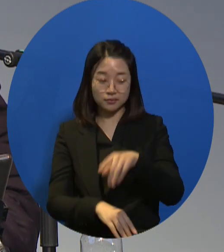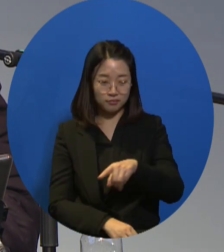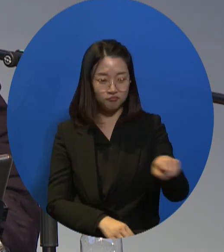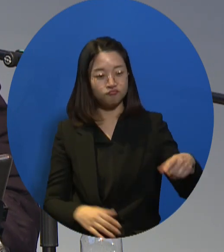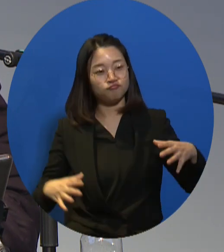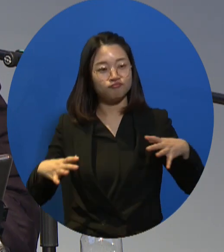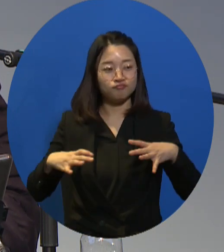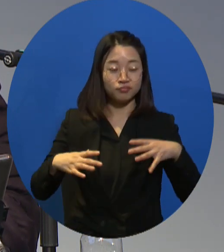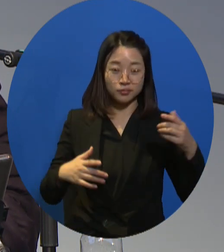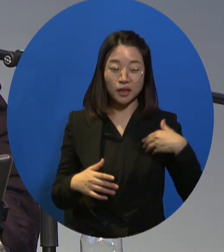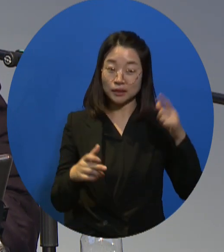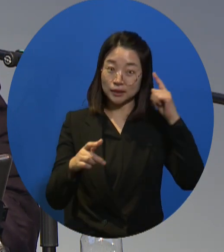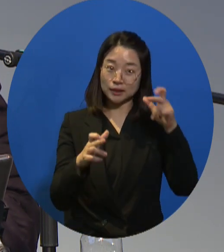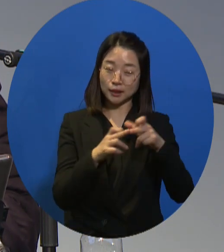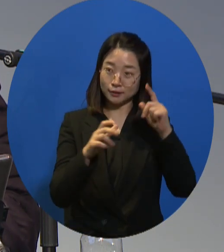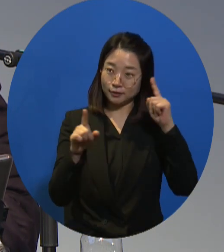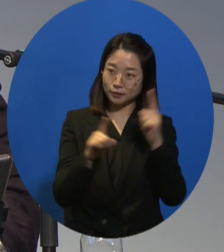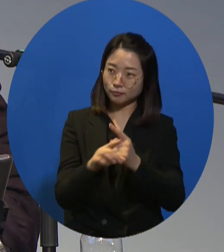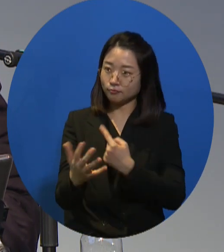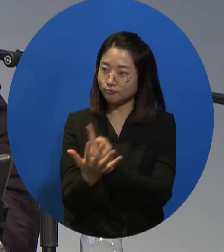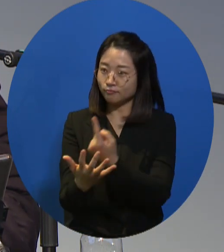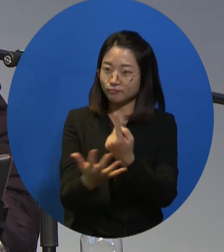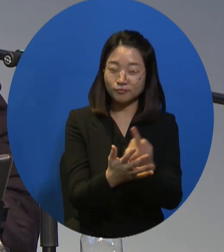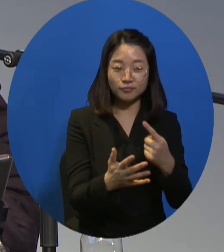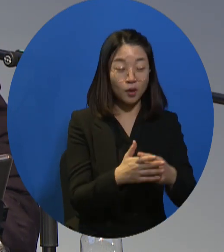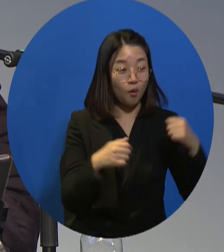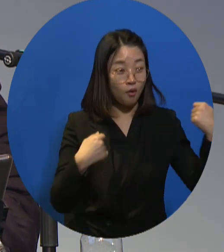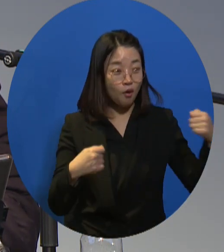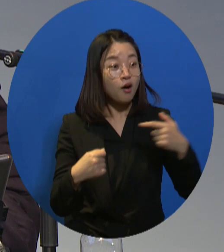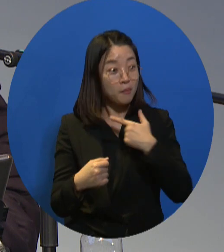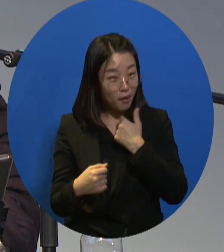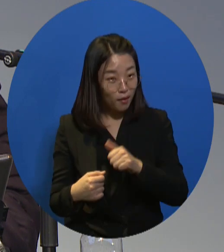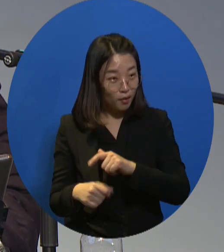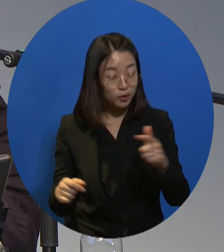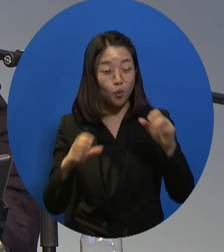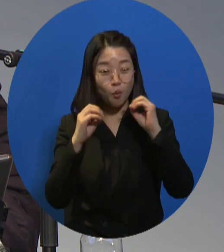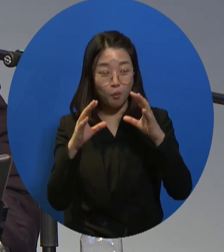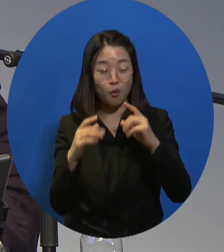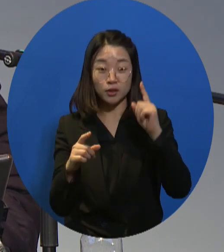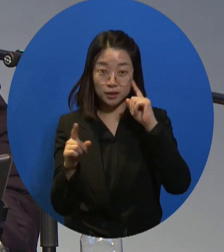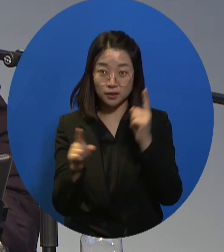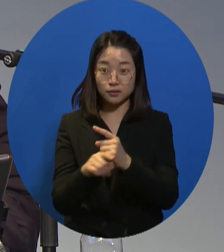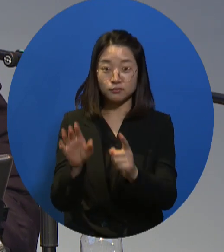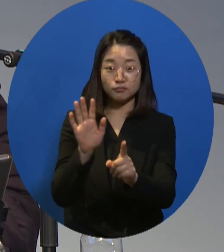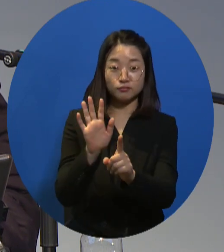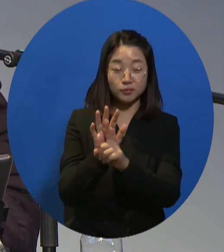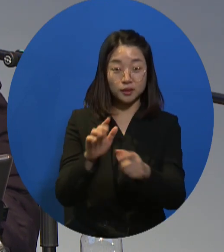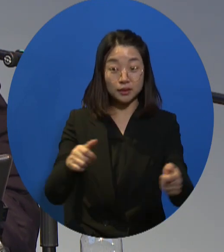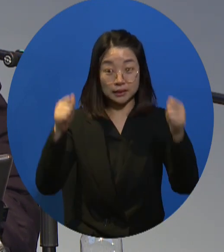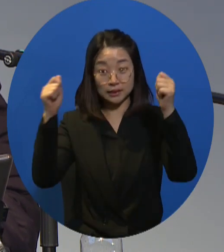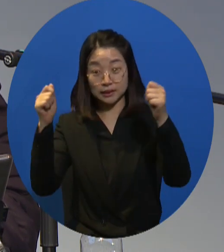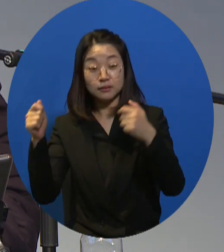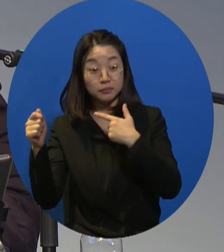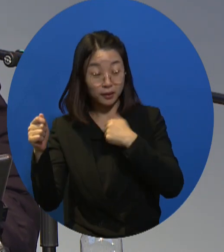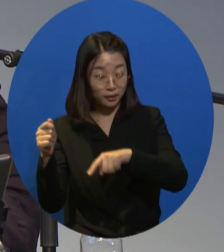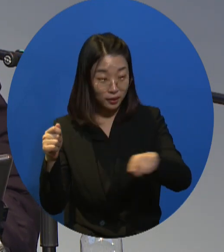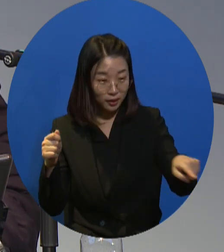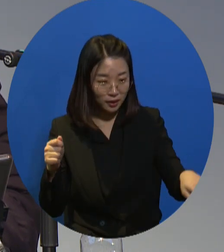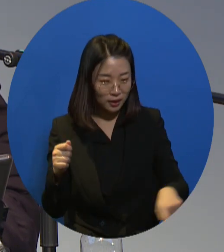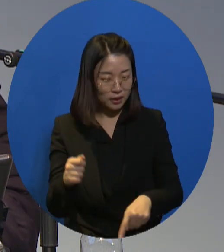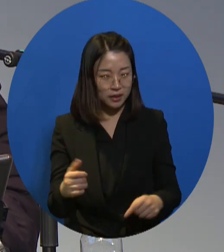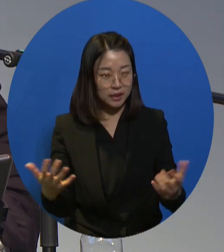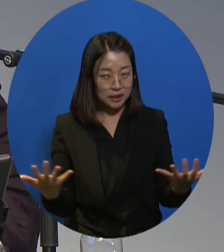very happy. They are very proud of what they're doing. And so I think it has a lot of meaning in this regard.